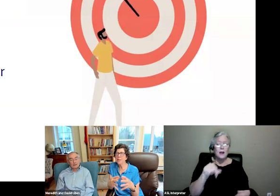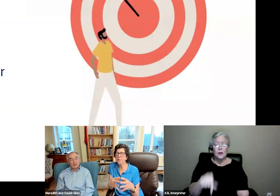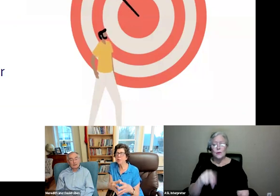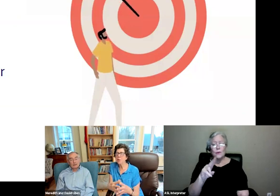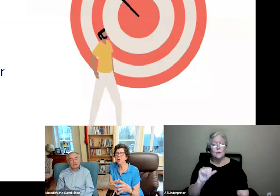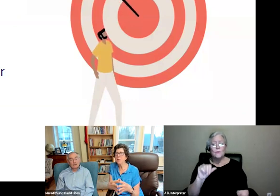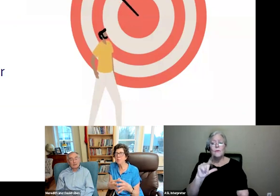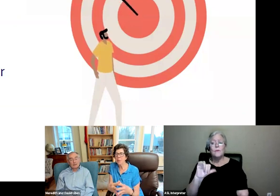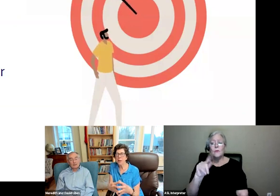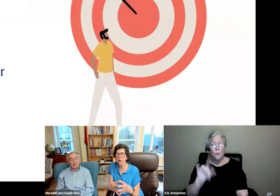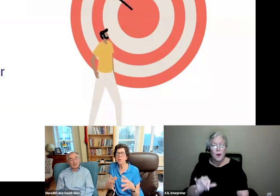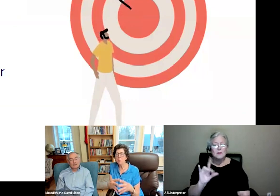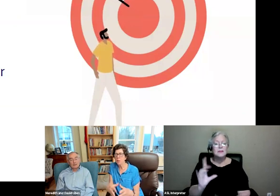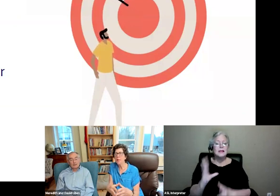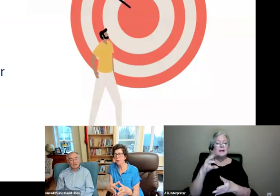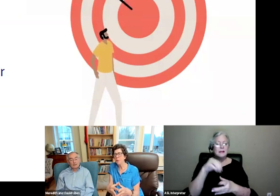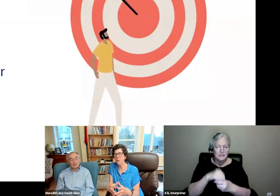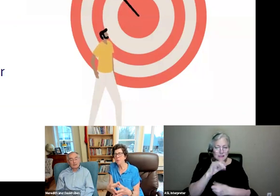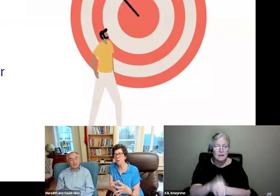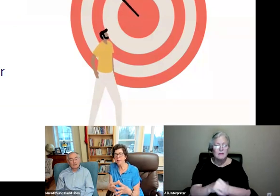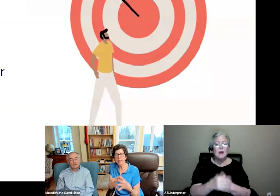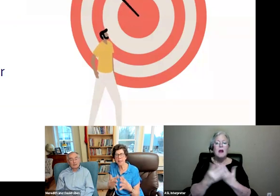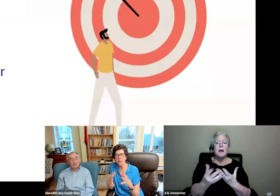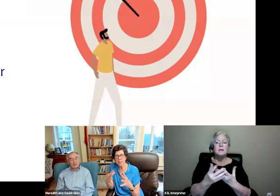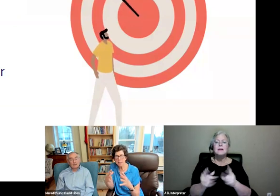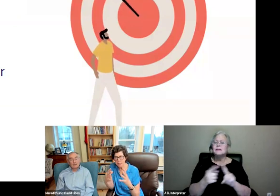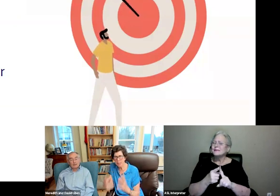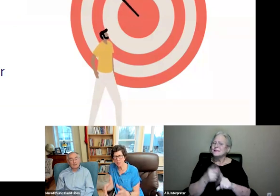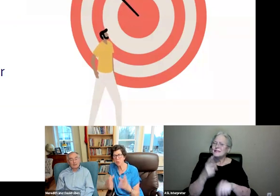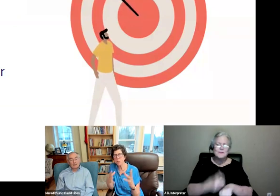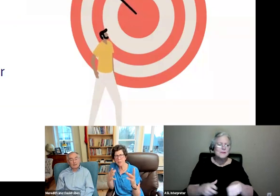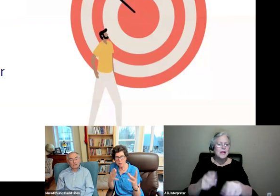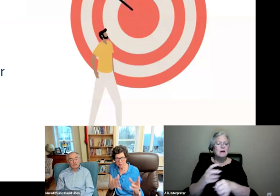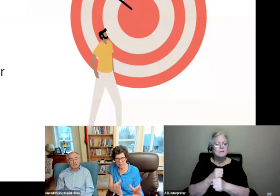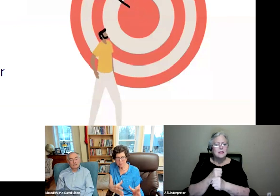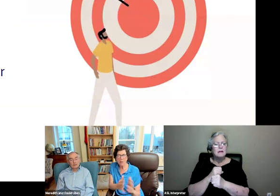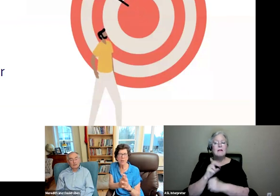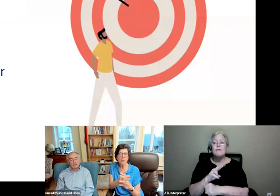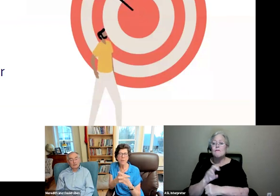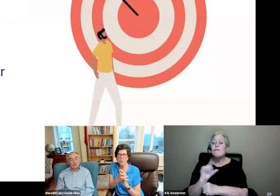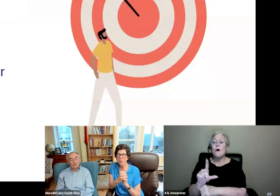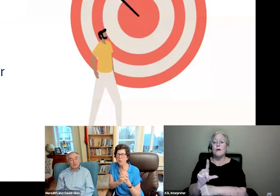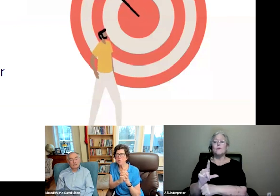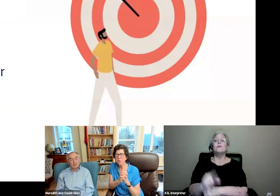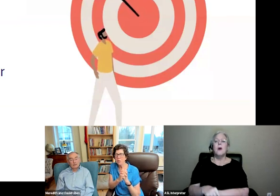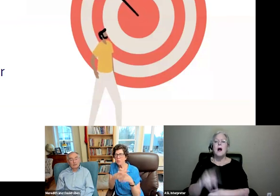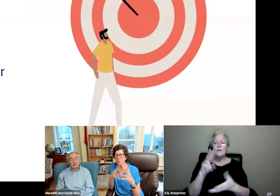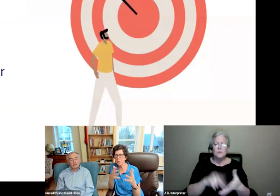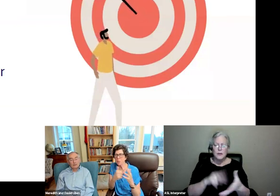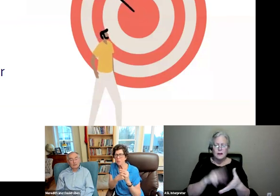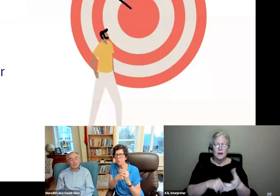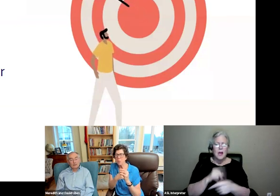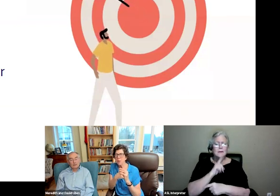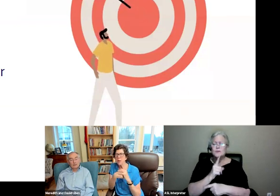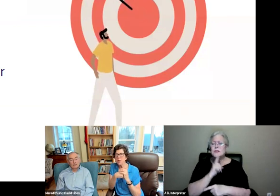text and the instructional time spent there to really get the volume of reading. And it is essential for student, for